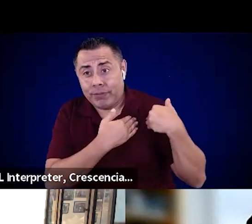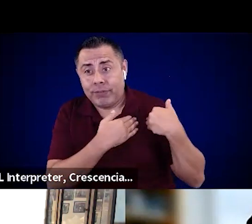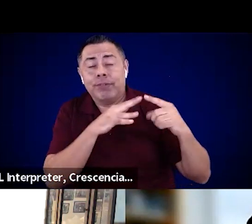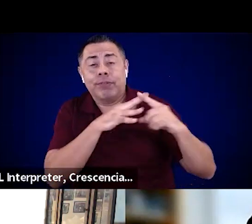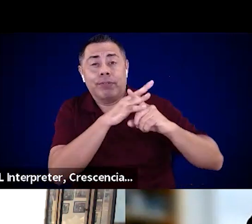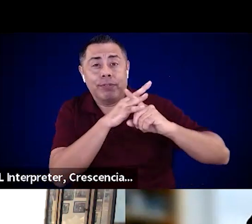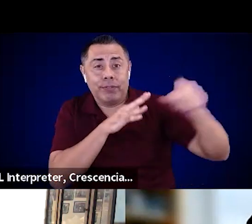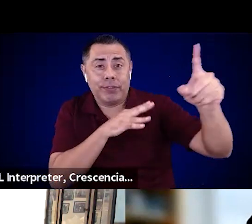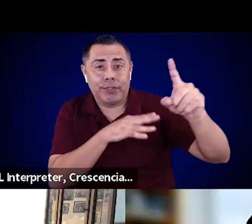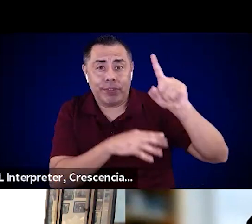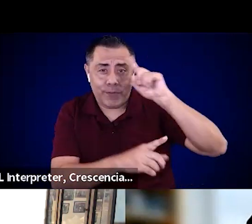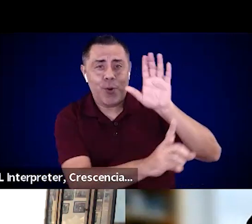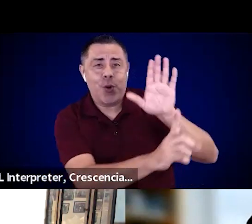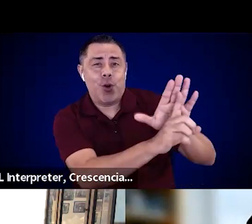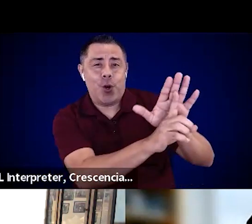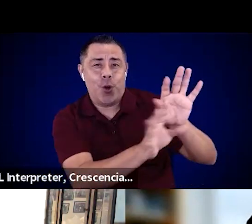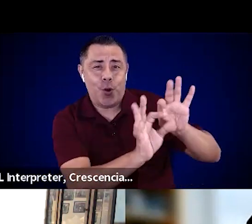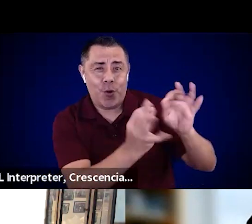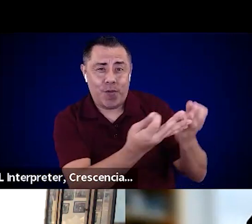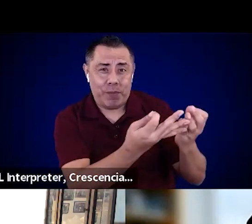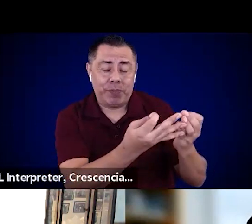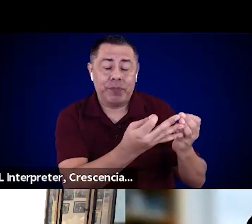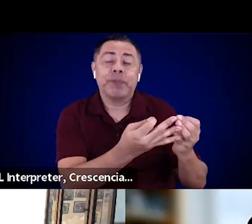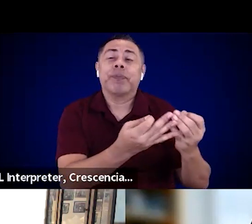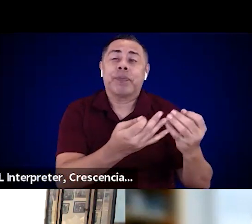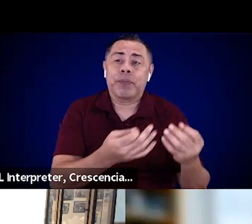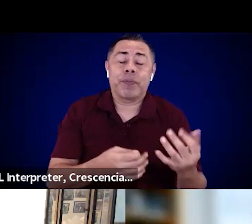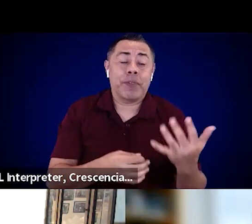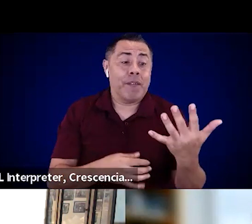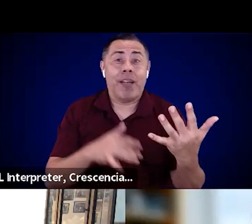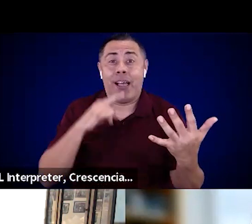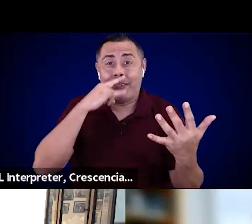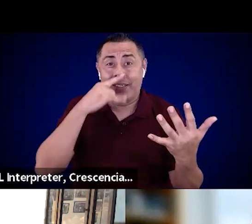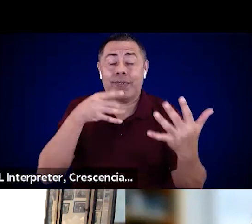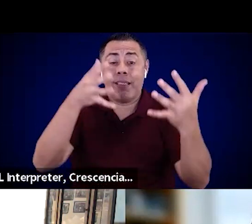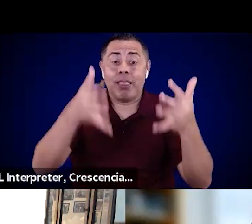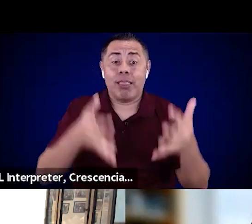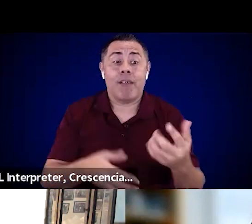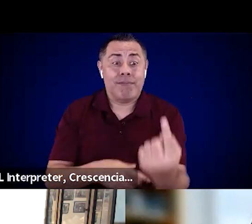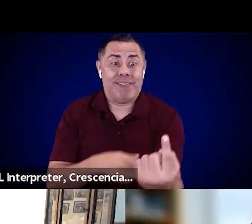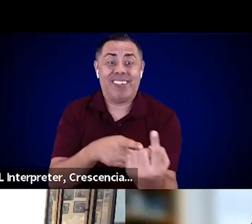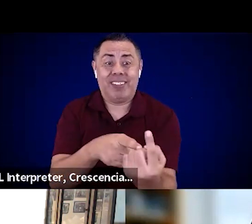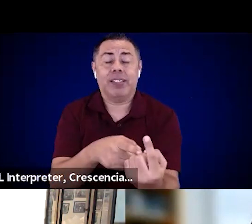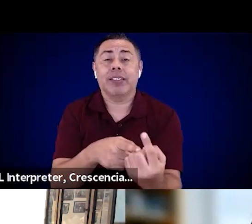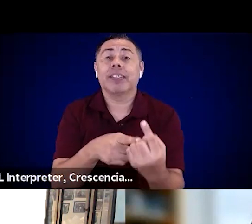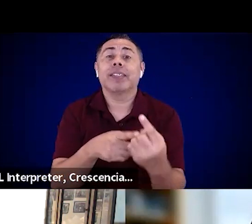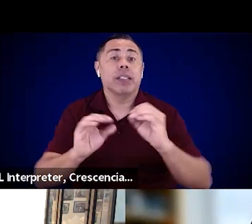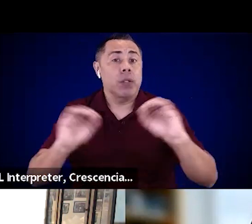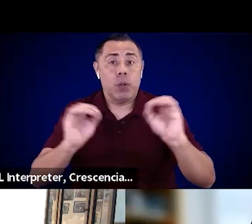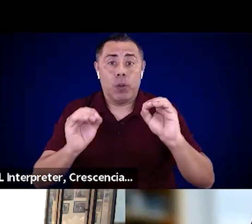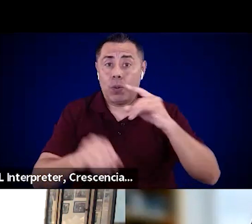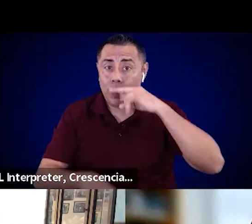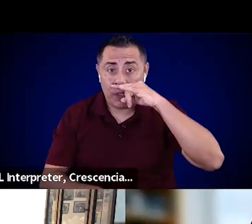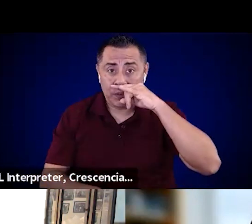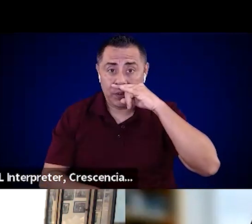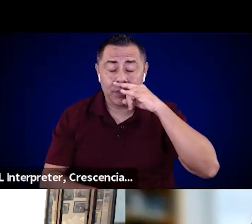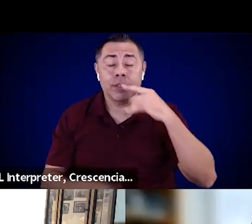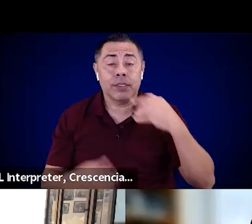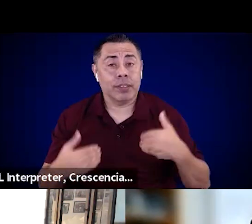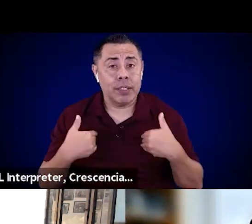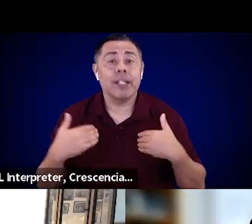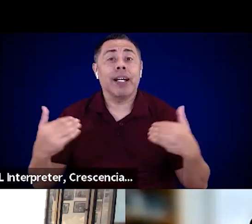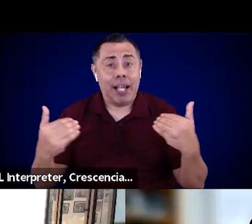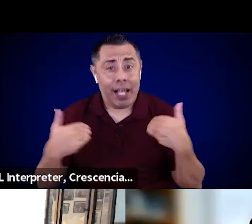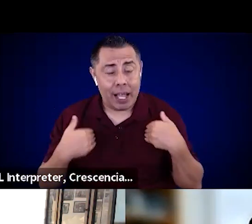family. The final one has no minor children, but she does have two adult children in the household,